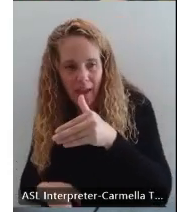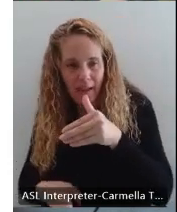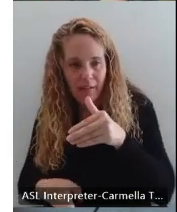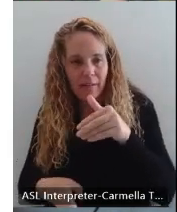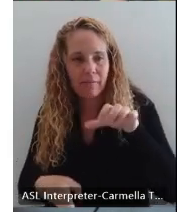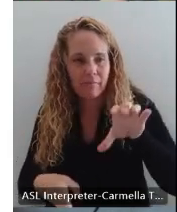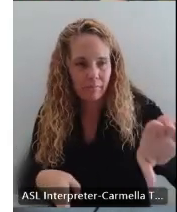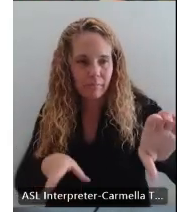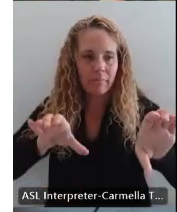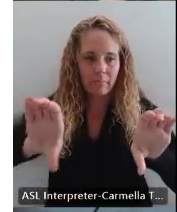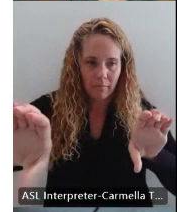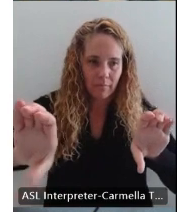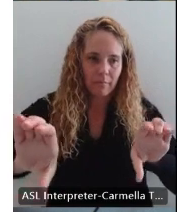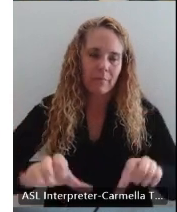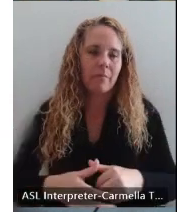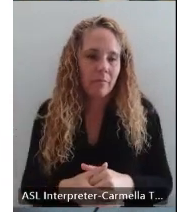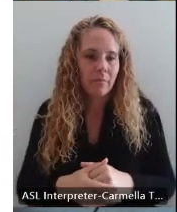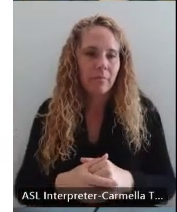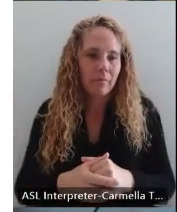end.